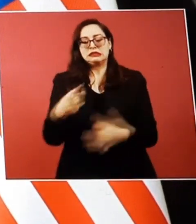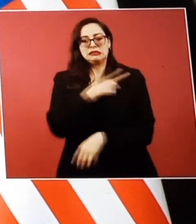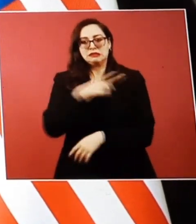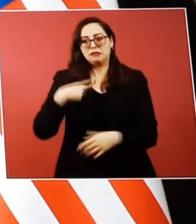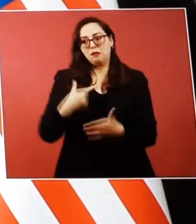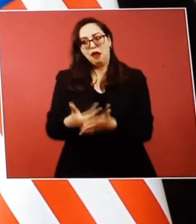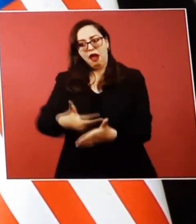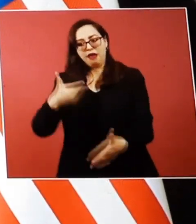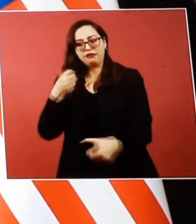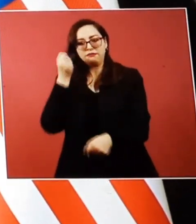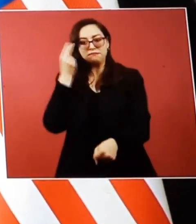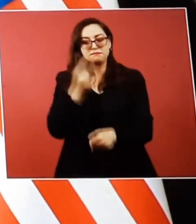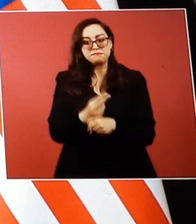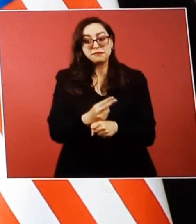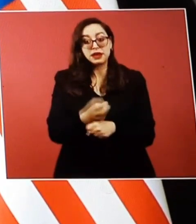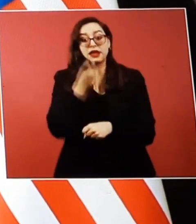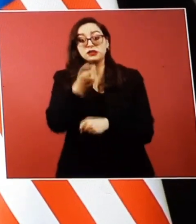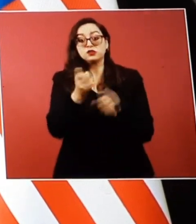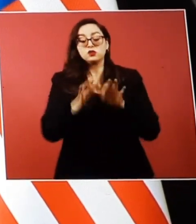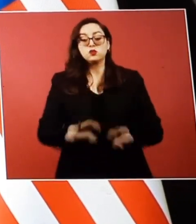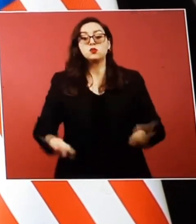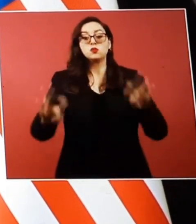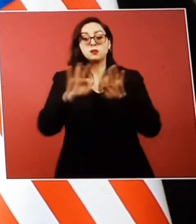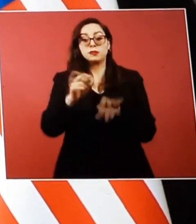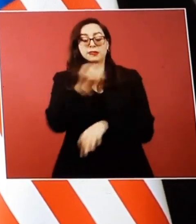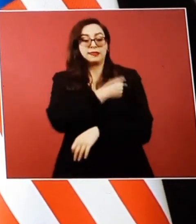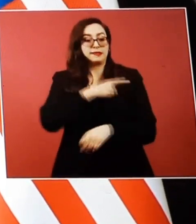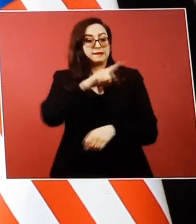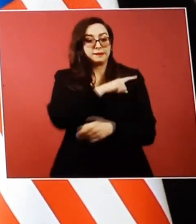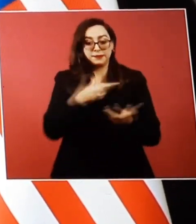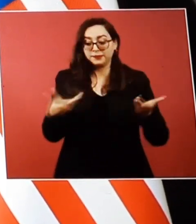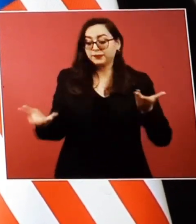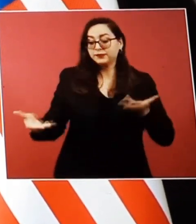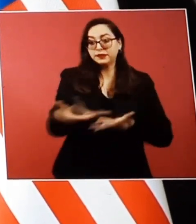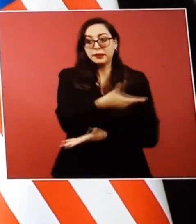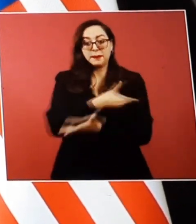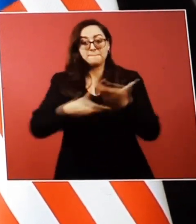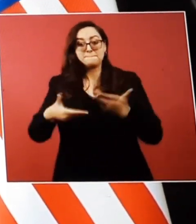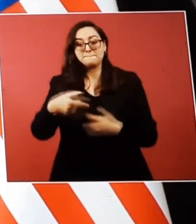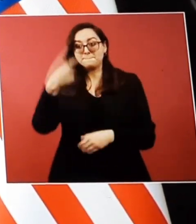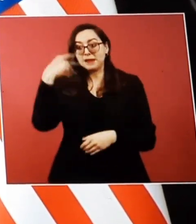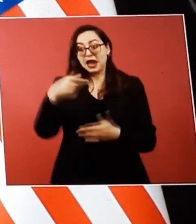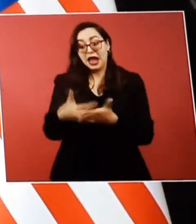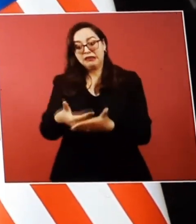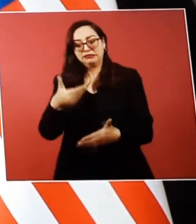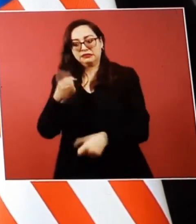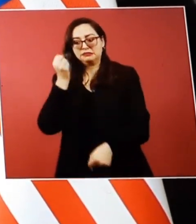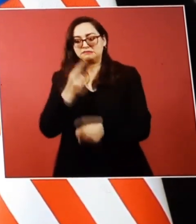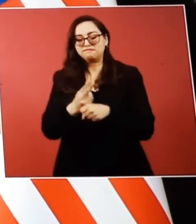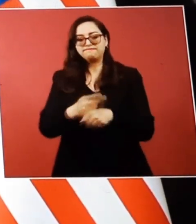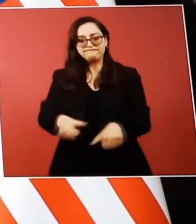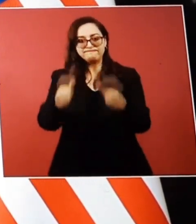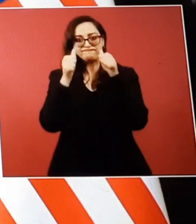to improve our cooperation in the realm of health services in order to be ready to intervene.